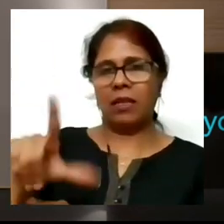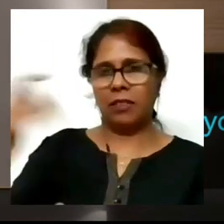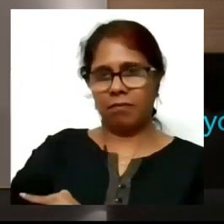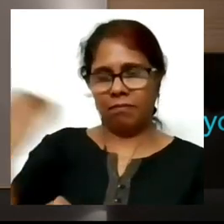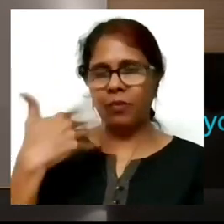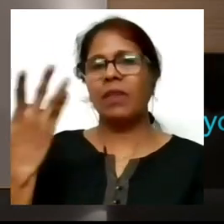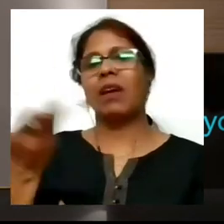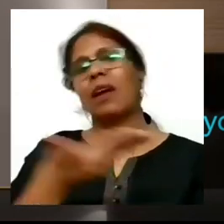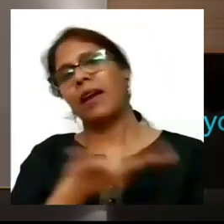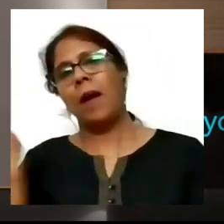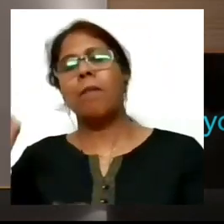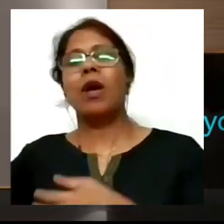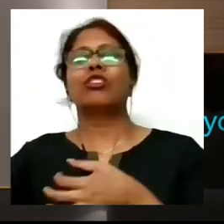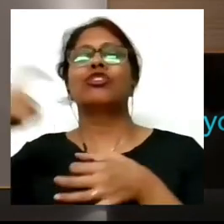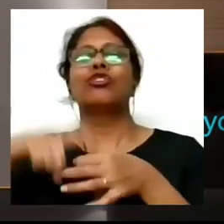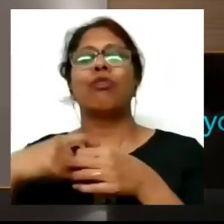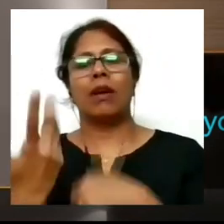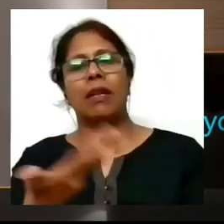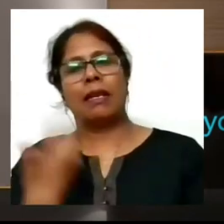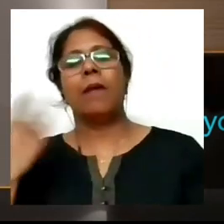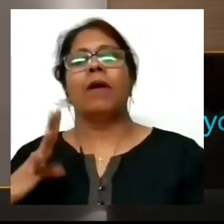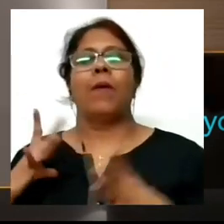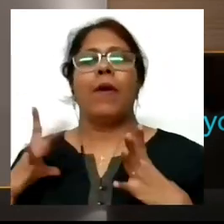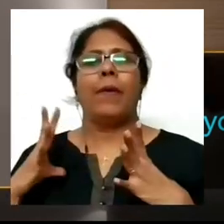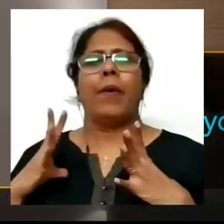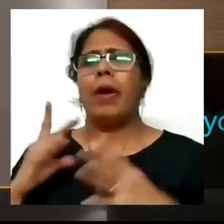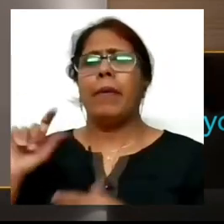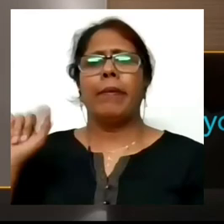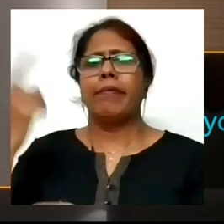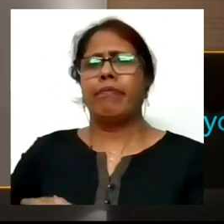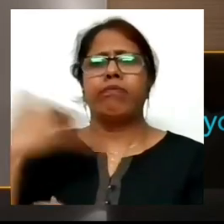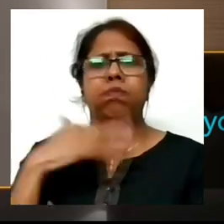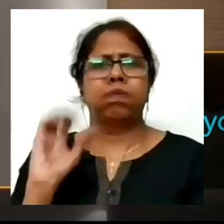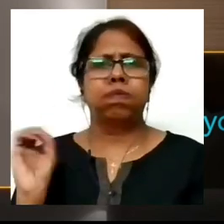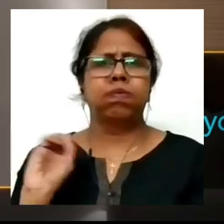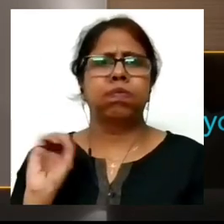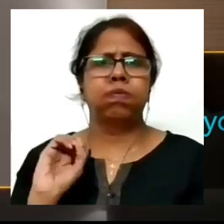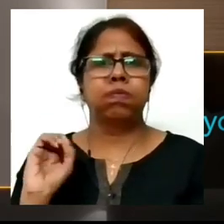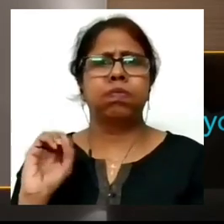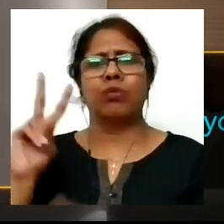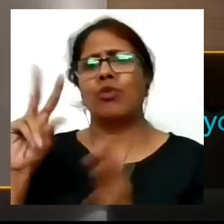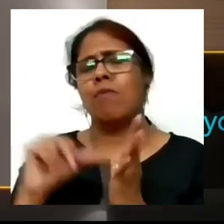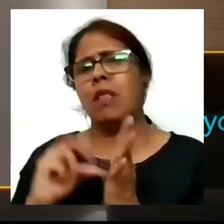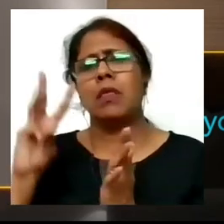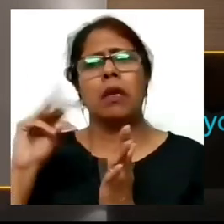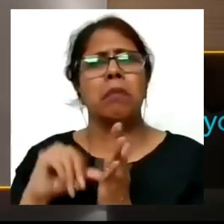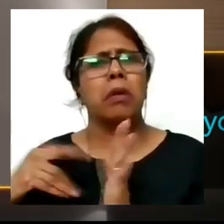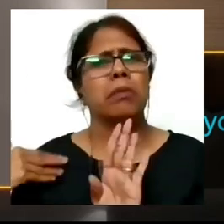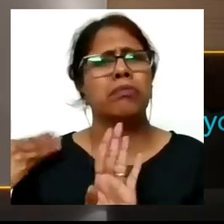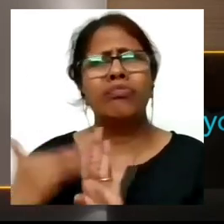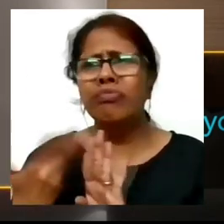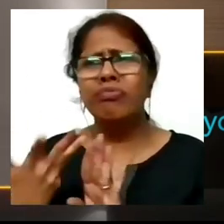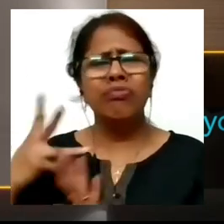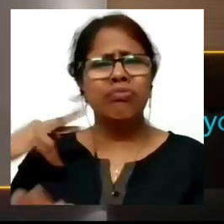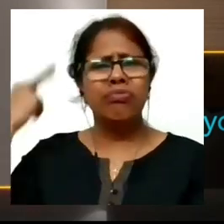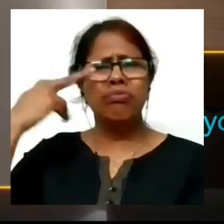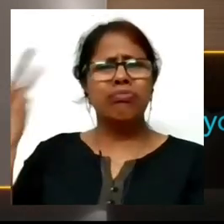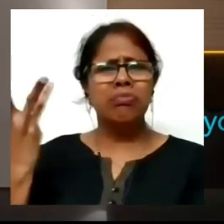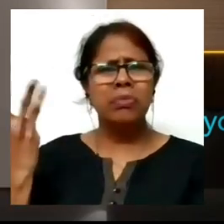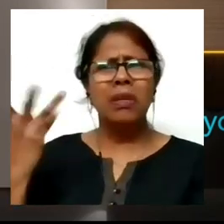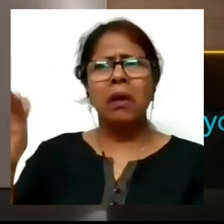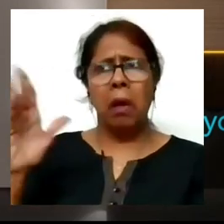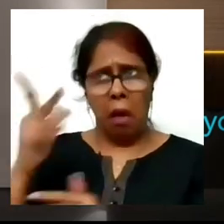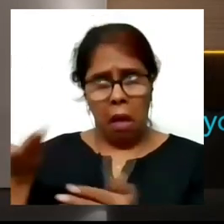and that doesn't happen for two three months and I'm confused as to why why are they waiting what are they doing are they going to file an appeal what are they